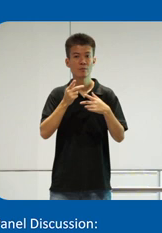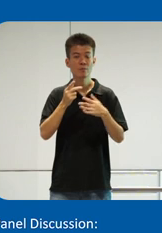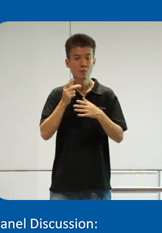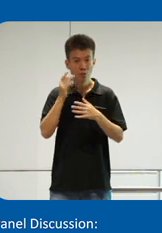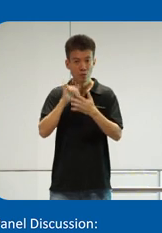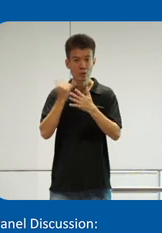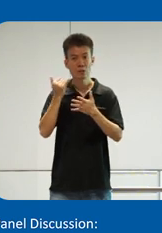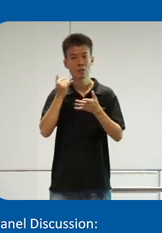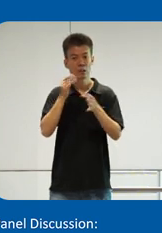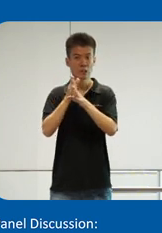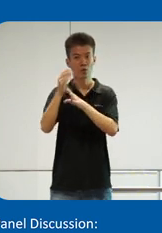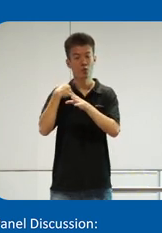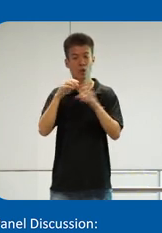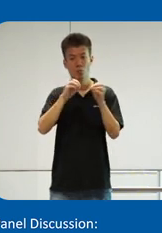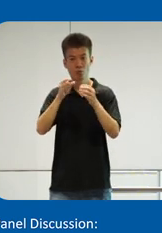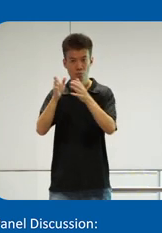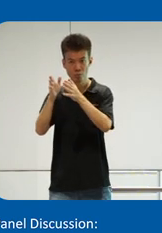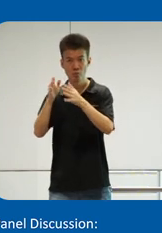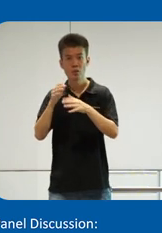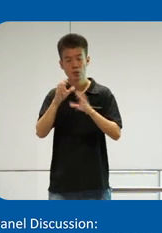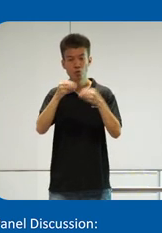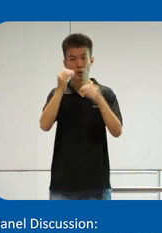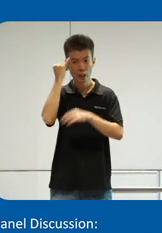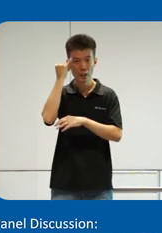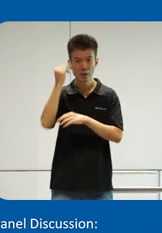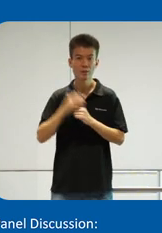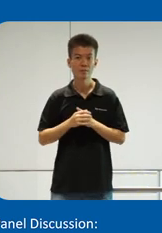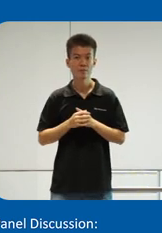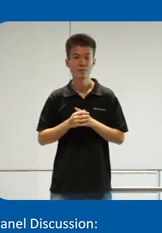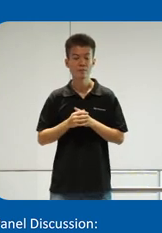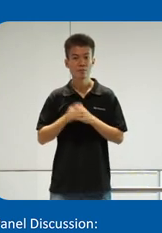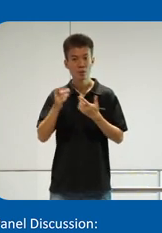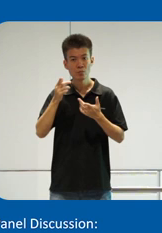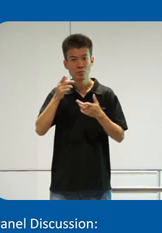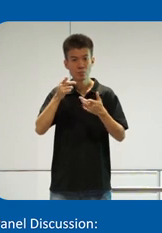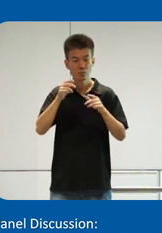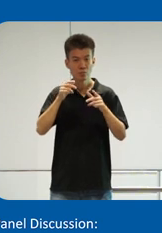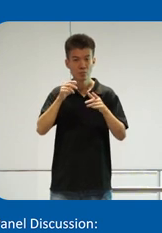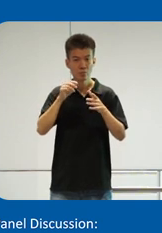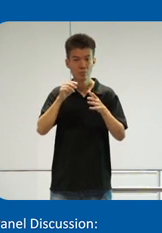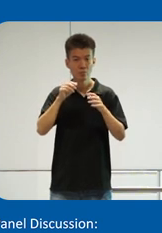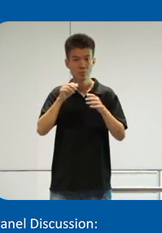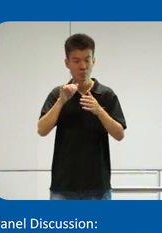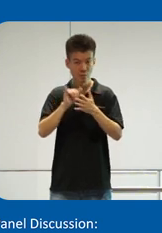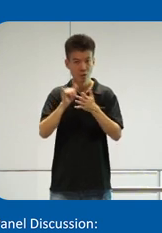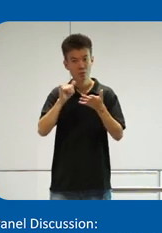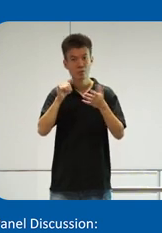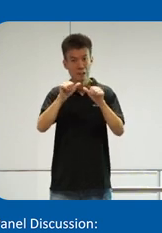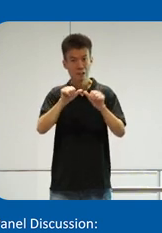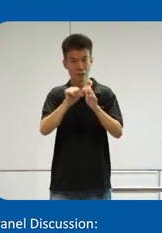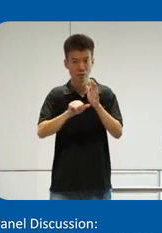That's the kind of direction that we're moving towards, just to give an idea. And then sustainability is a very big, you know, global